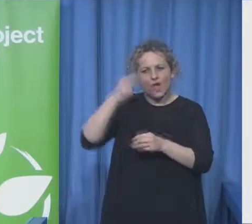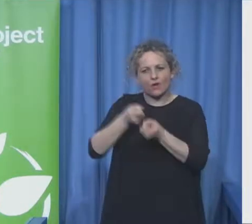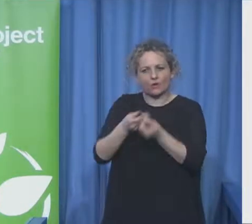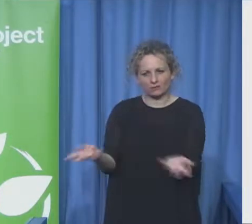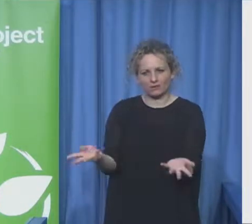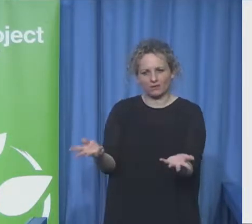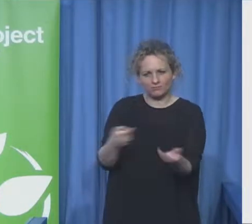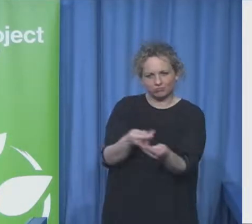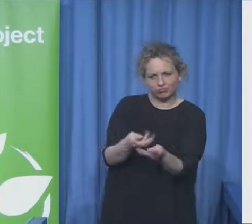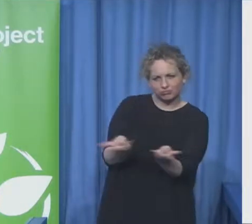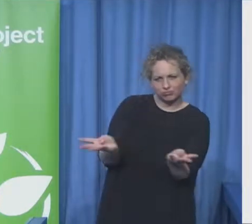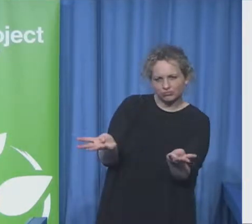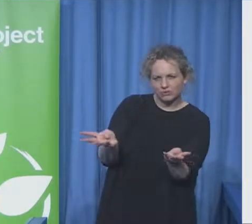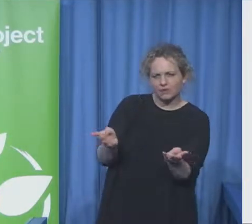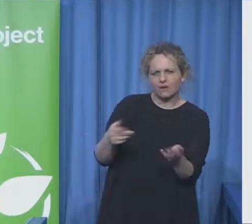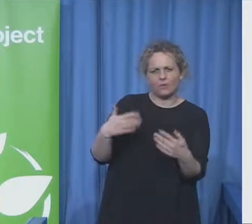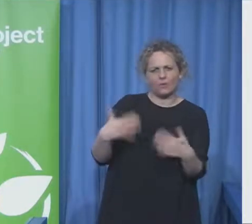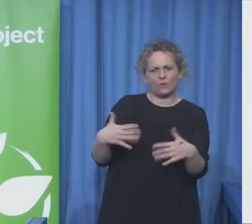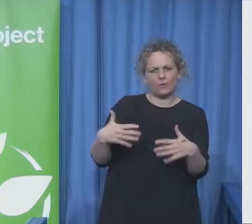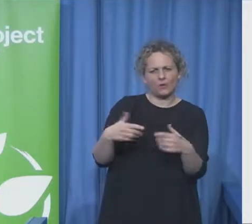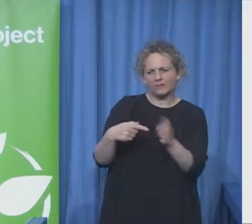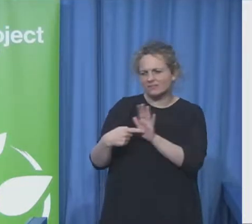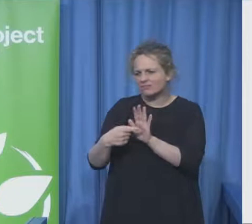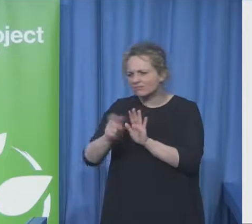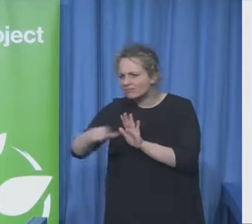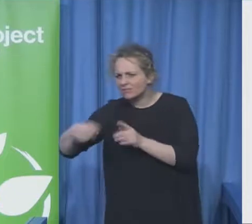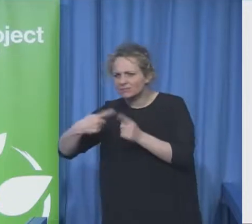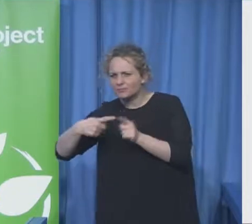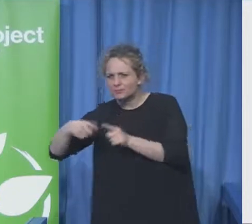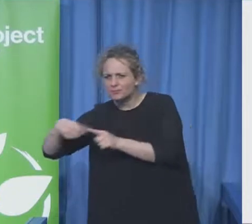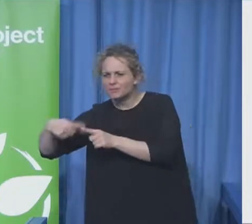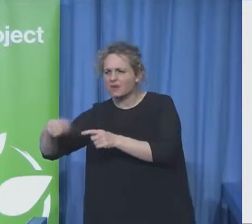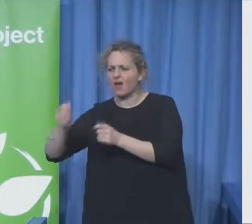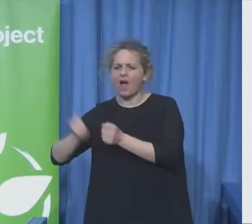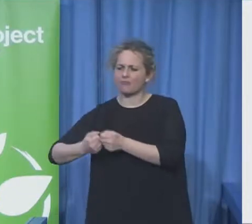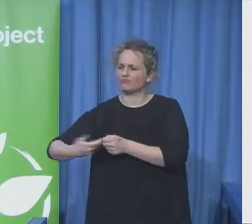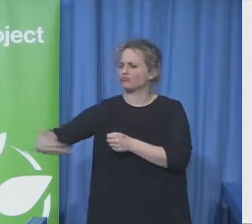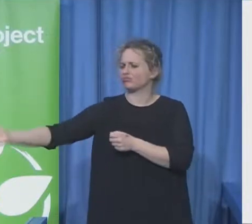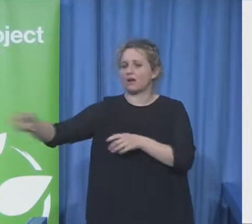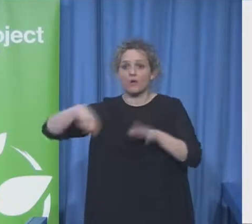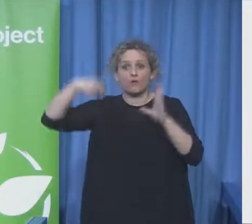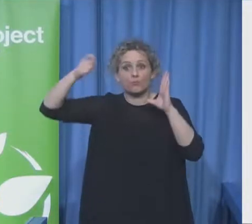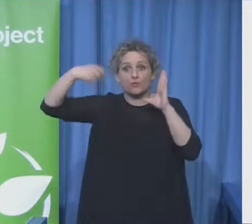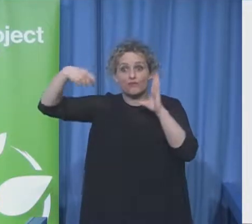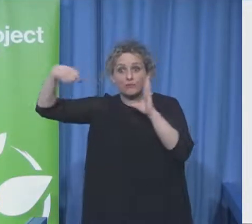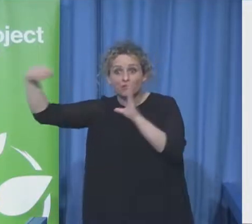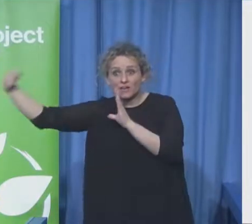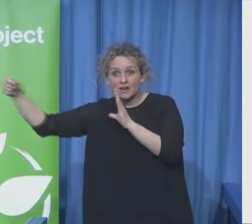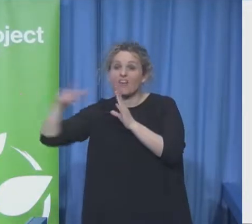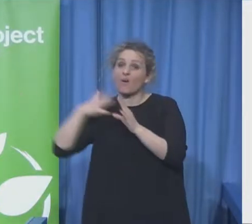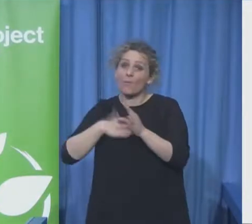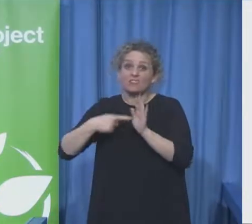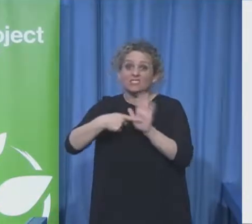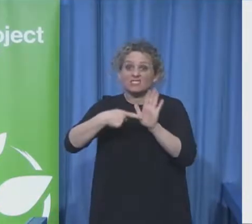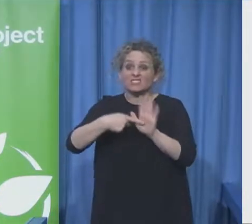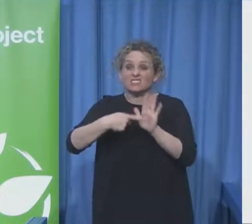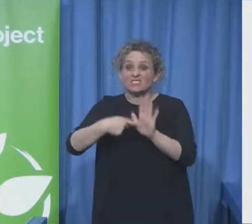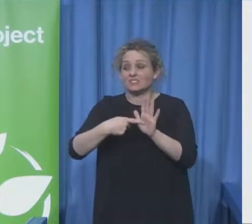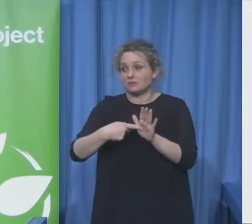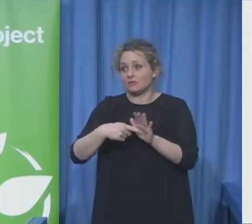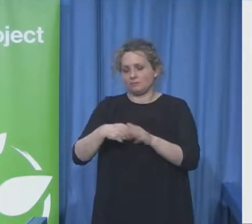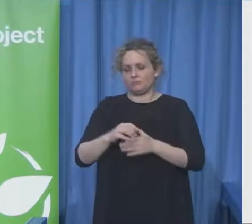music and visual art art is powerful most of us consume it in some form on a daily basis